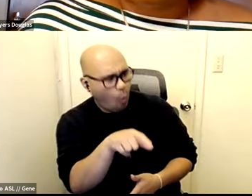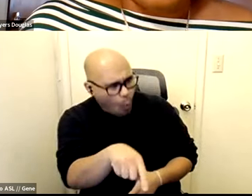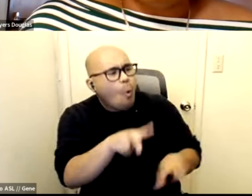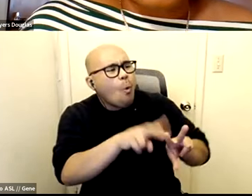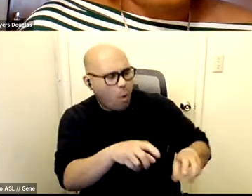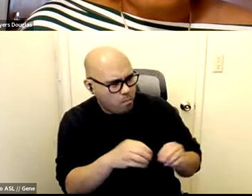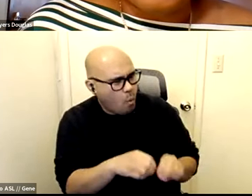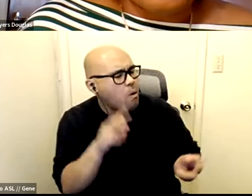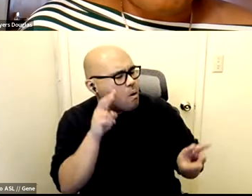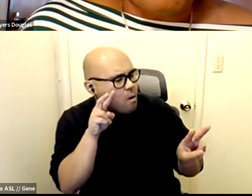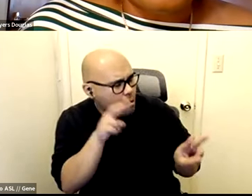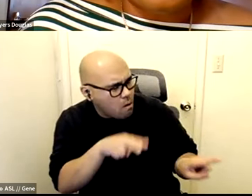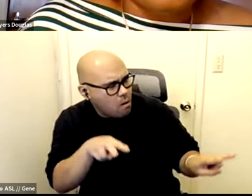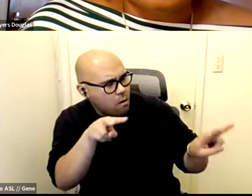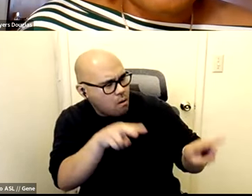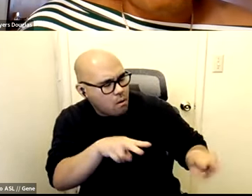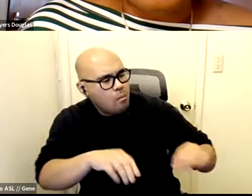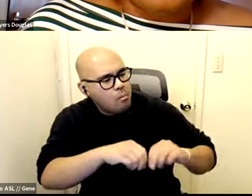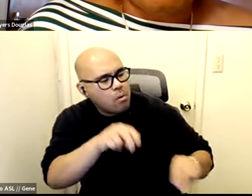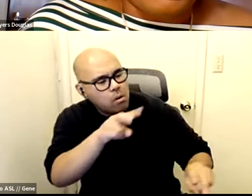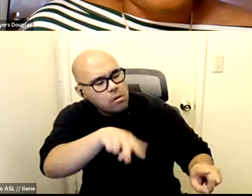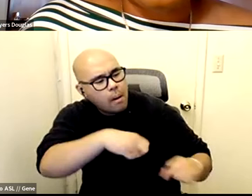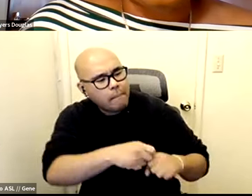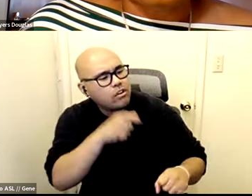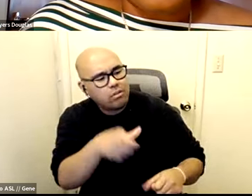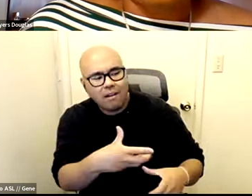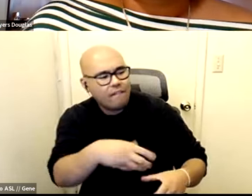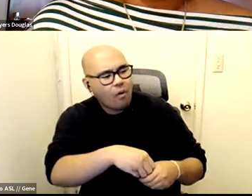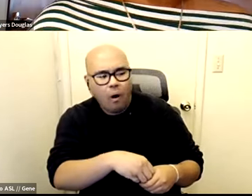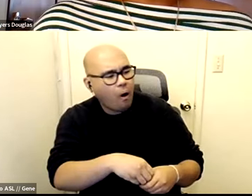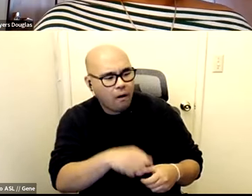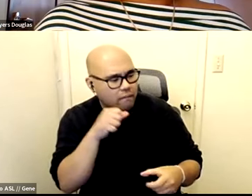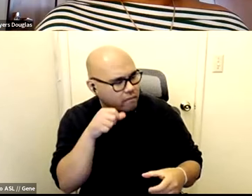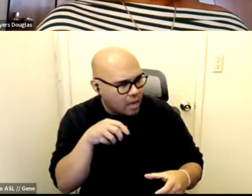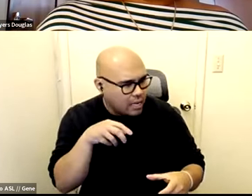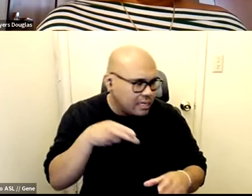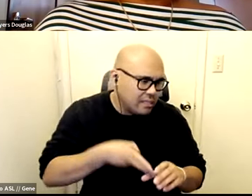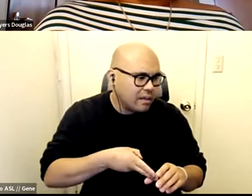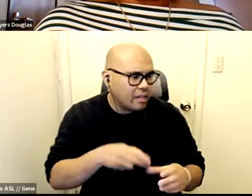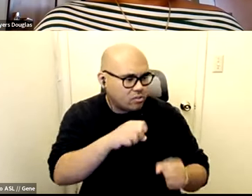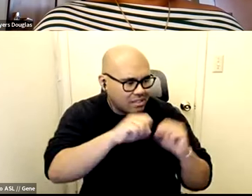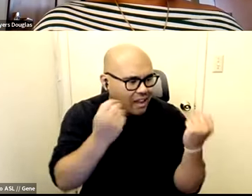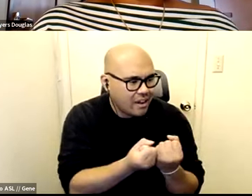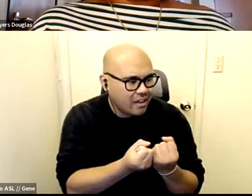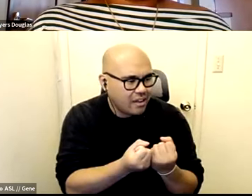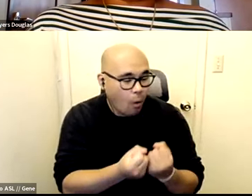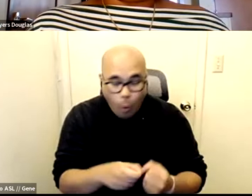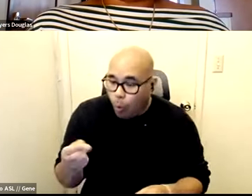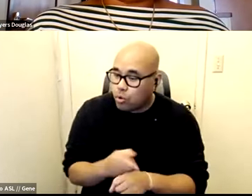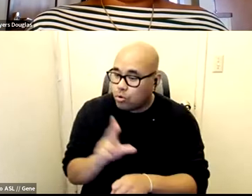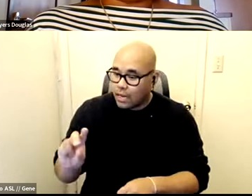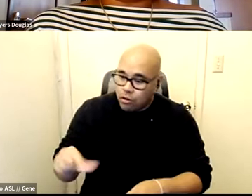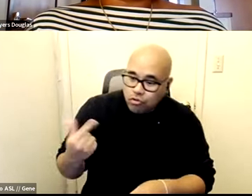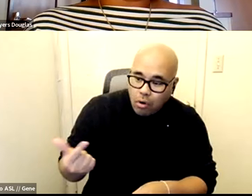and make sure that this person doesn't get to participate in society oh no you use that drug then you're not